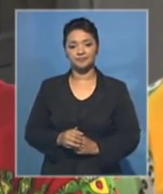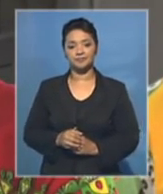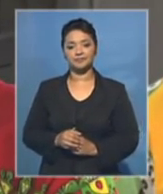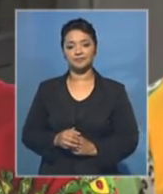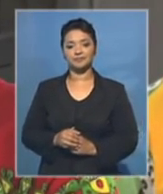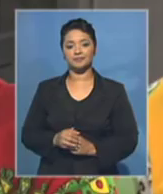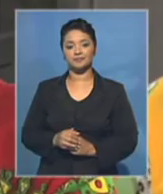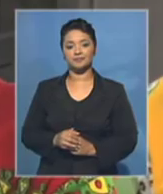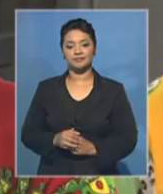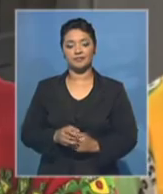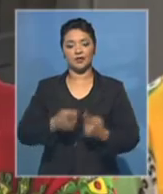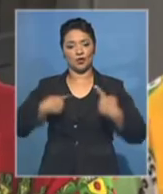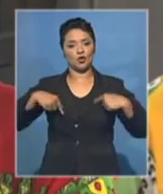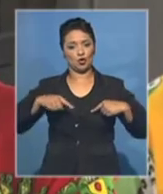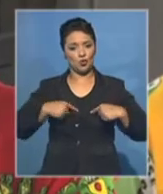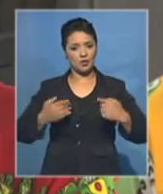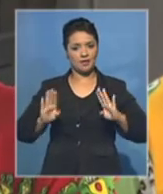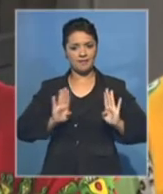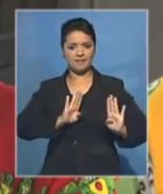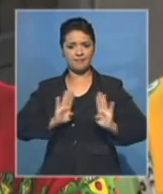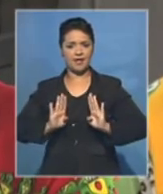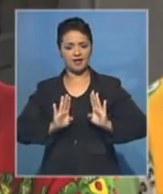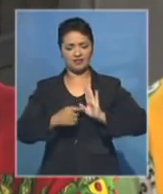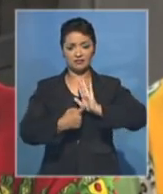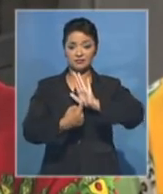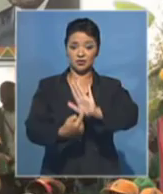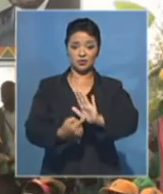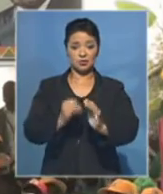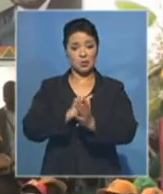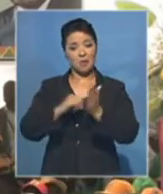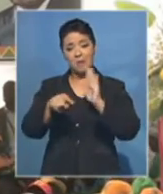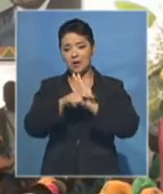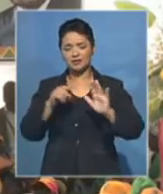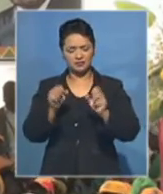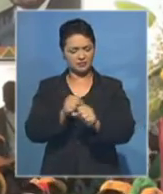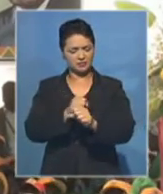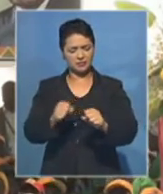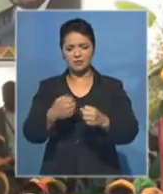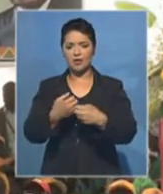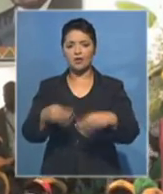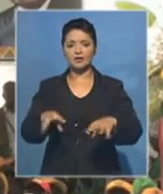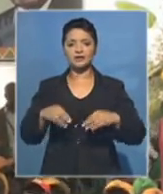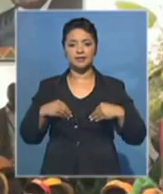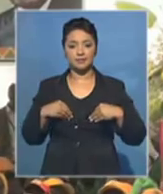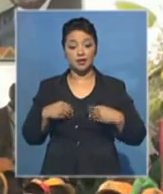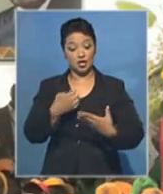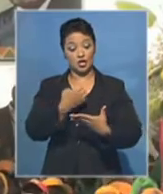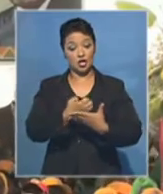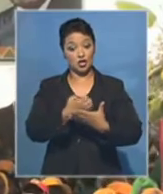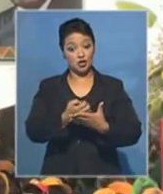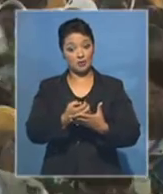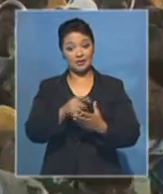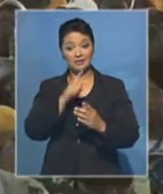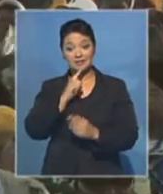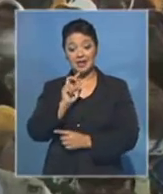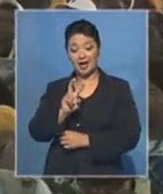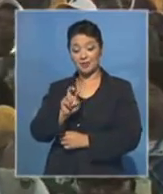exhibit such conduct. Turning to economic issues, the country is $8.3